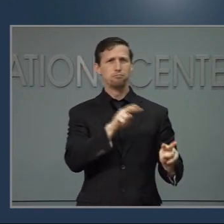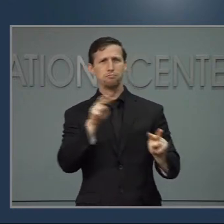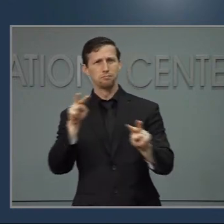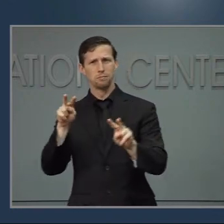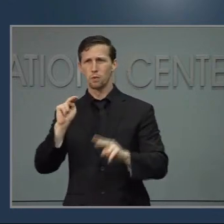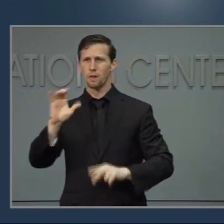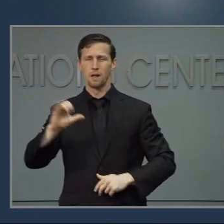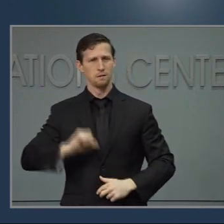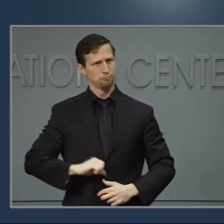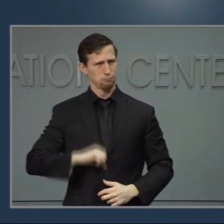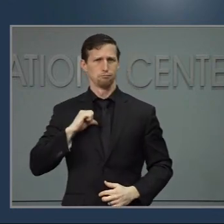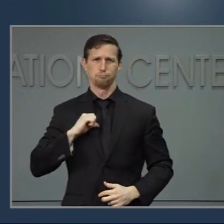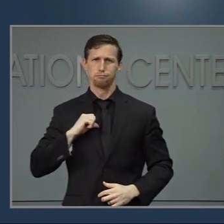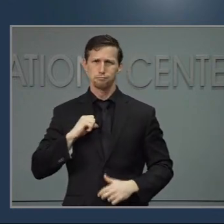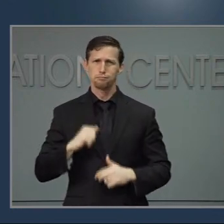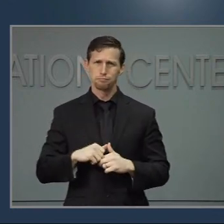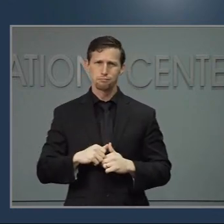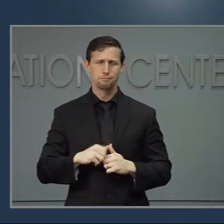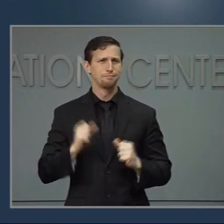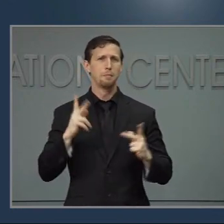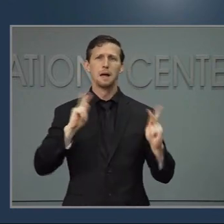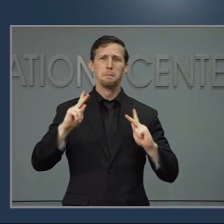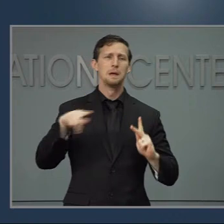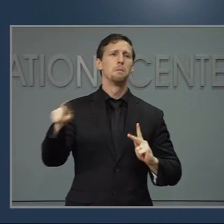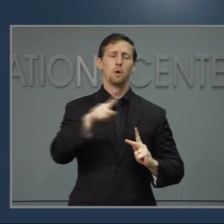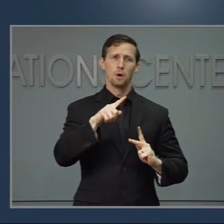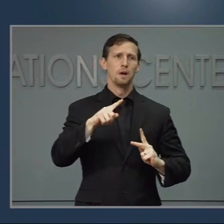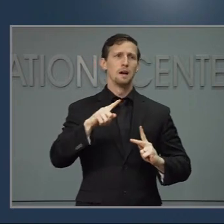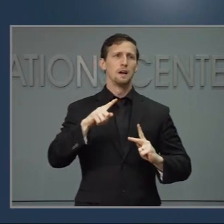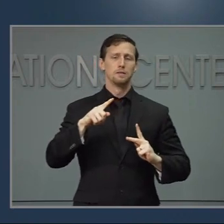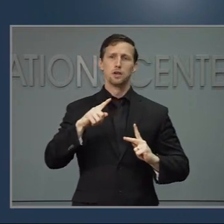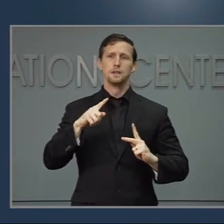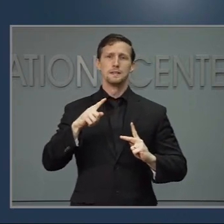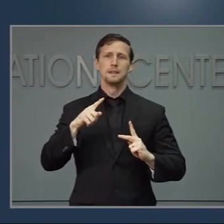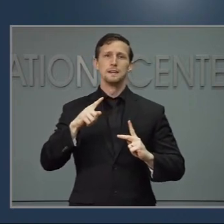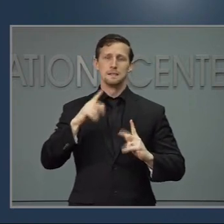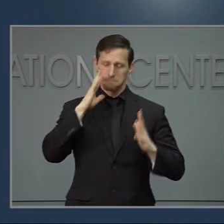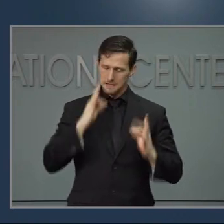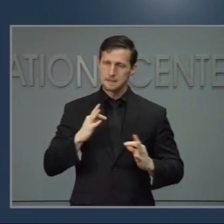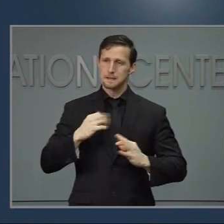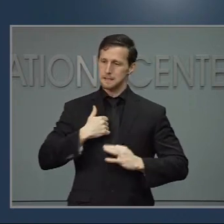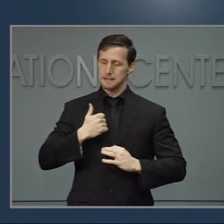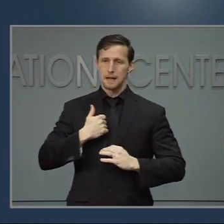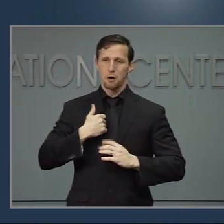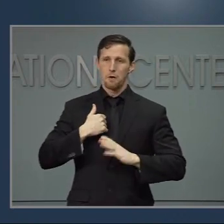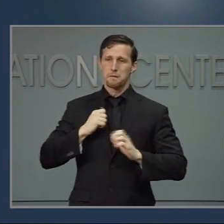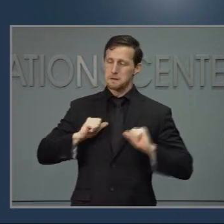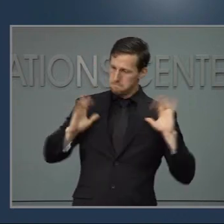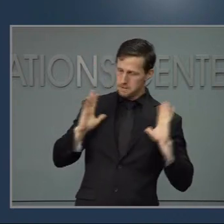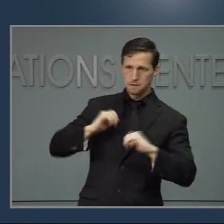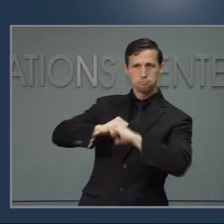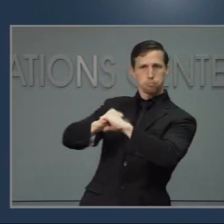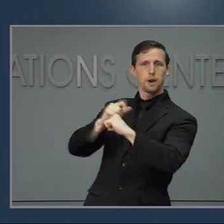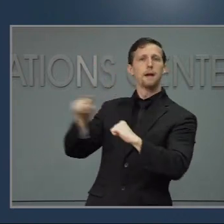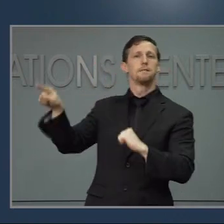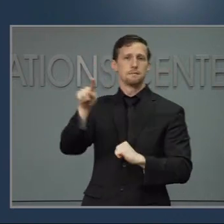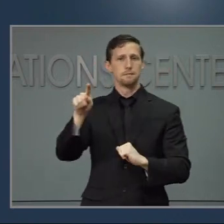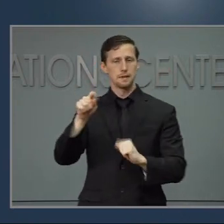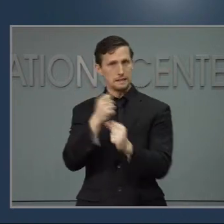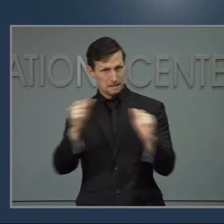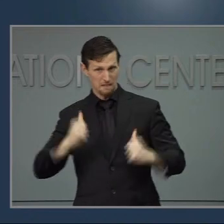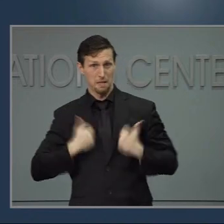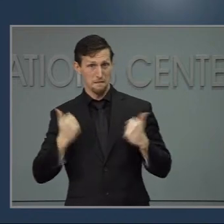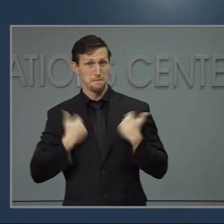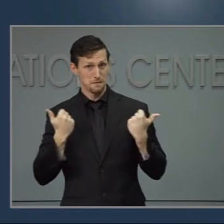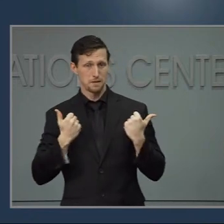across North Carolina, people have been coming together to protect one another and save lives. And while there's still so much to do, we head into